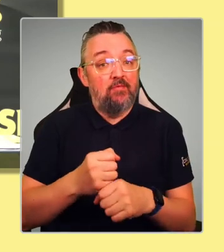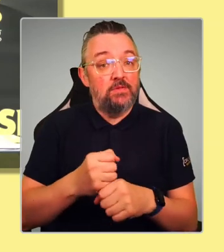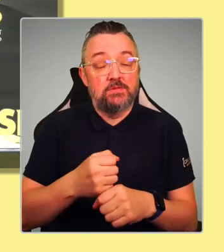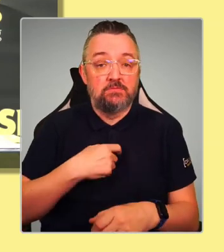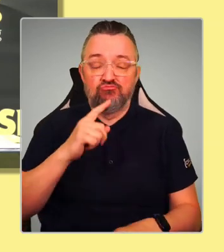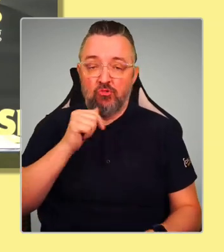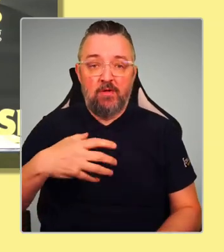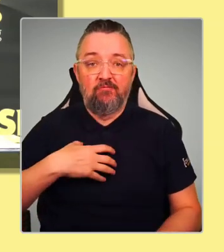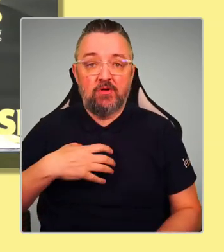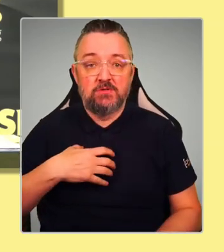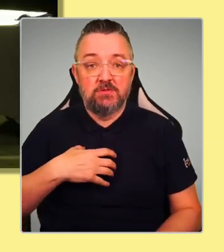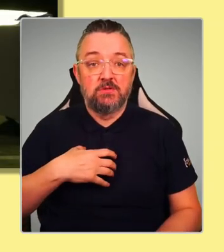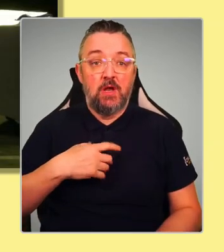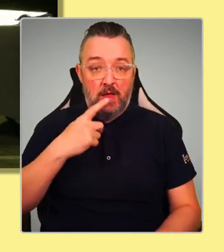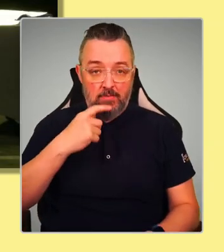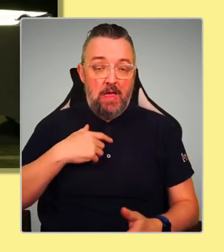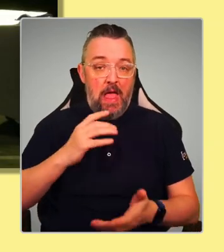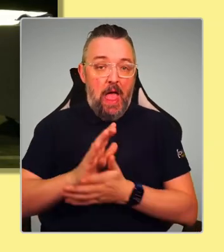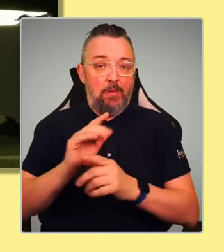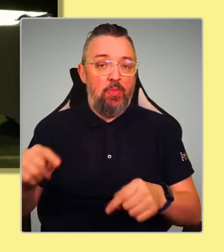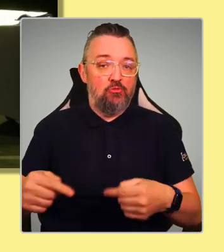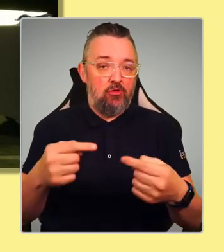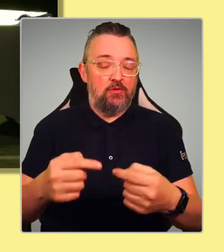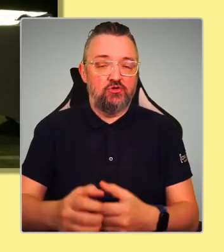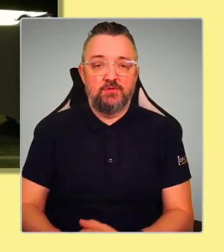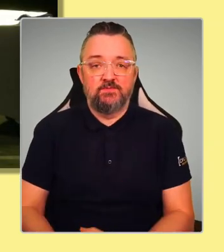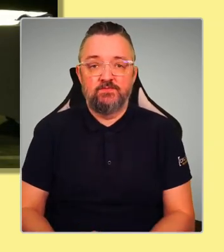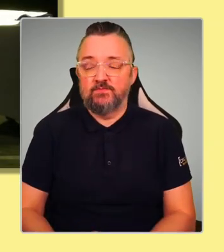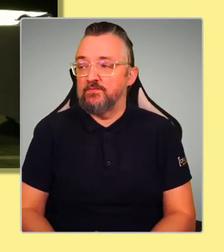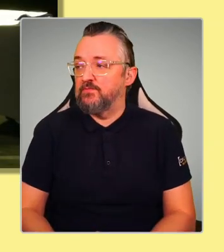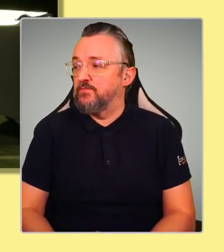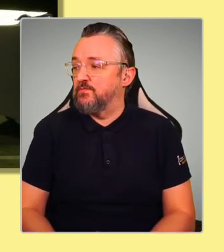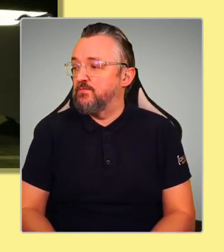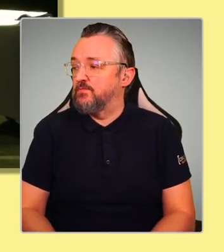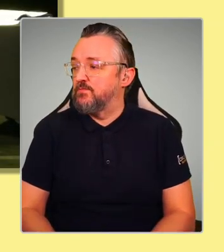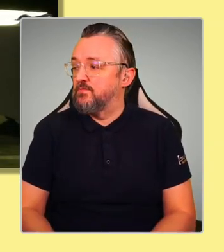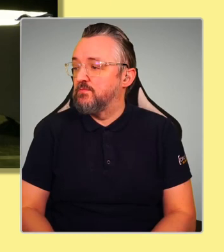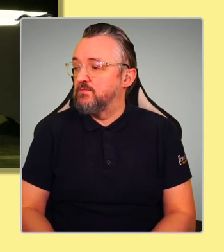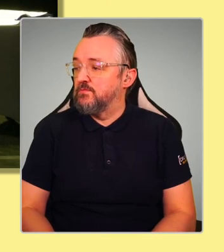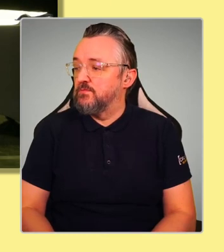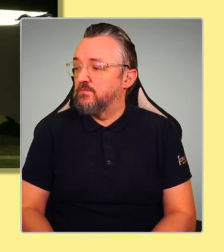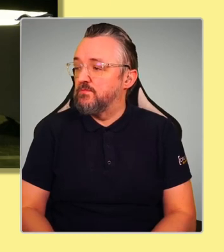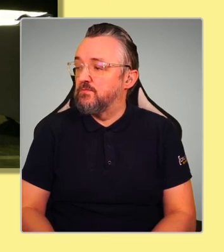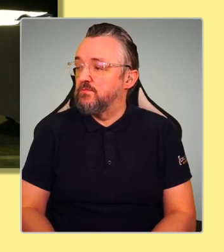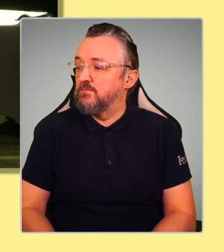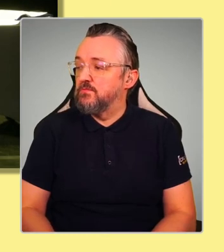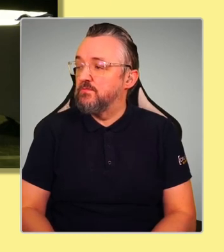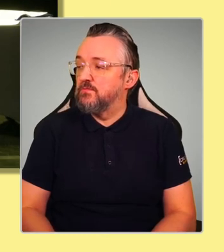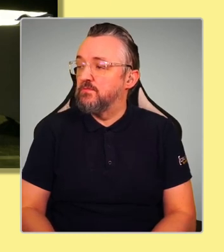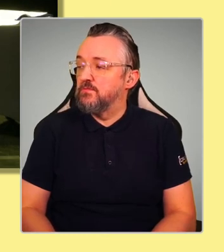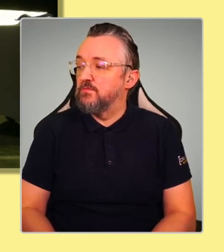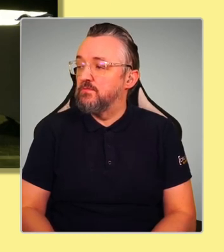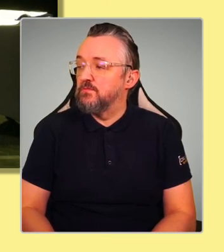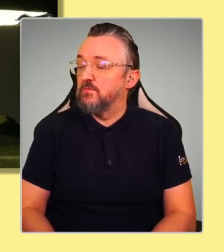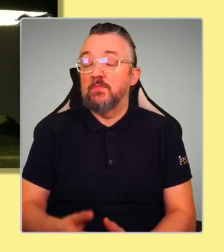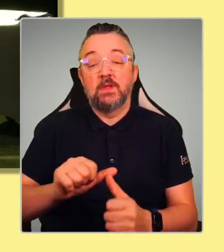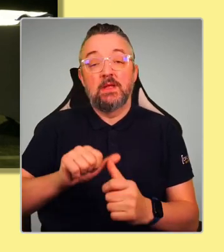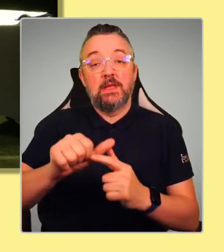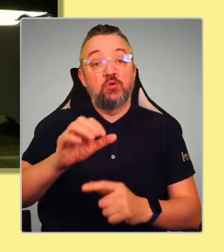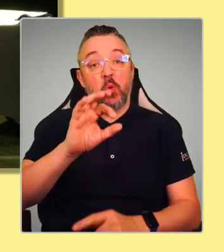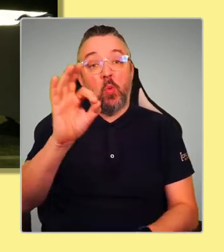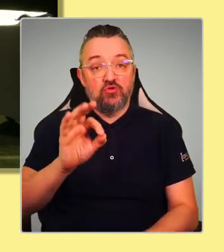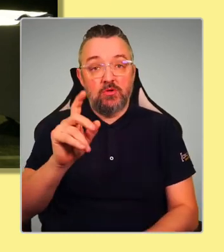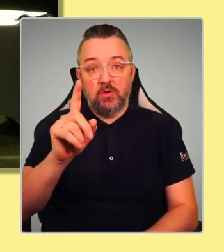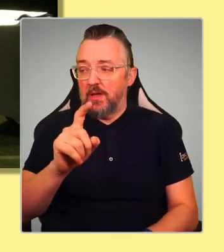challenge. Thanks. Thanks very much. Okay. Our next question. Now, depending on how quick the